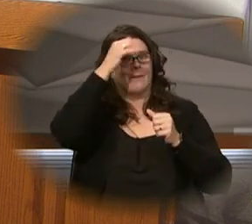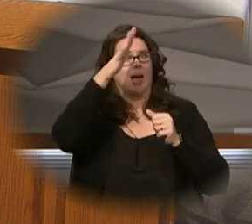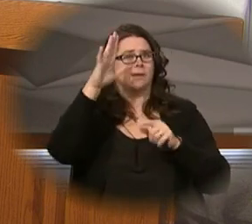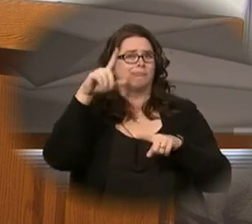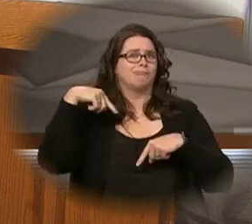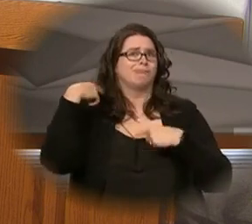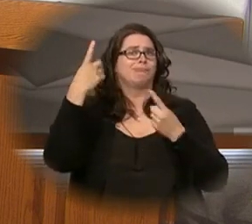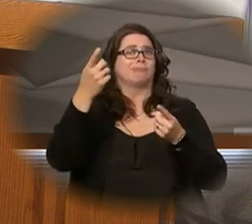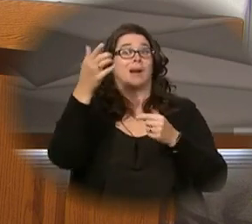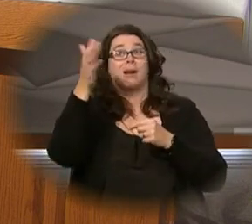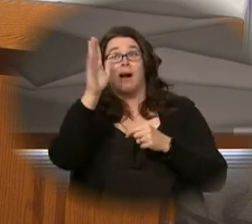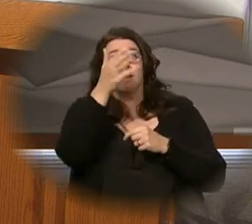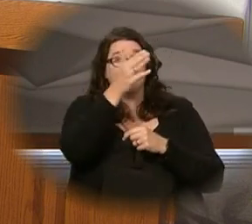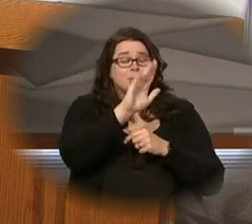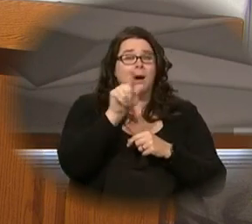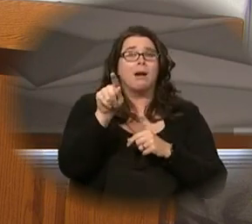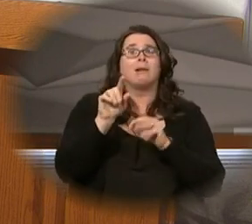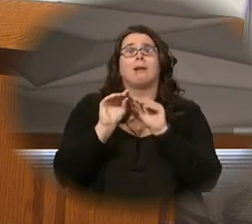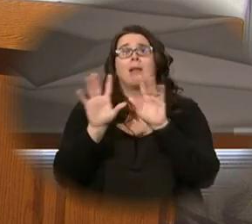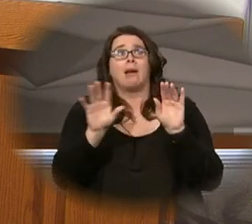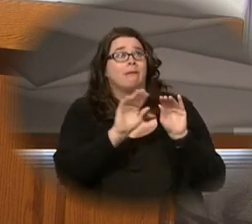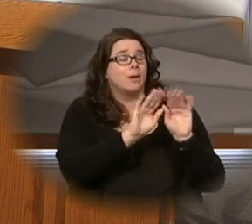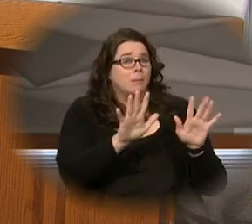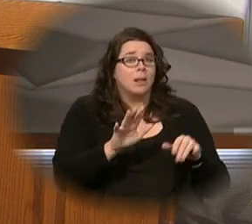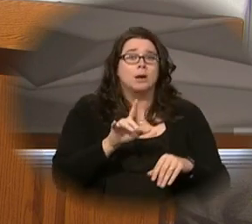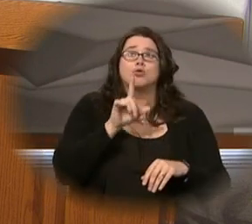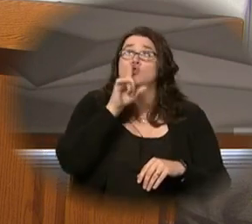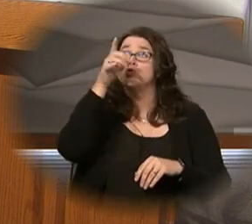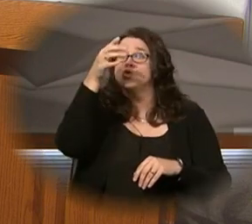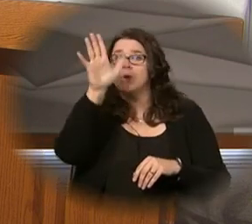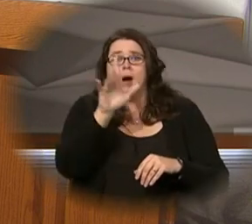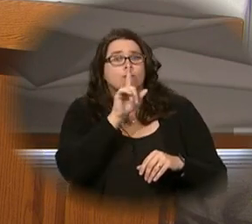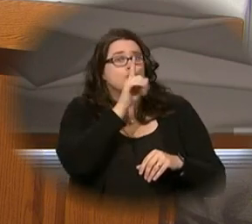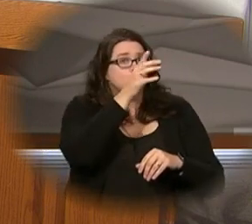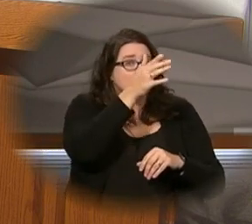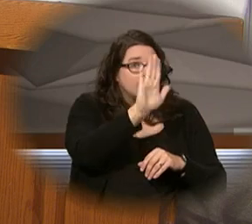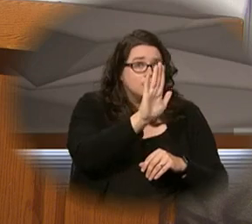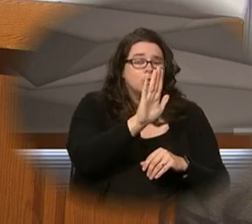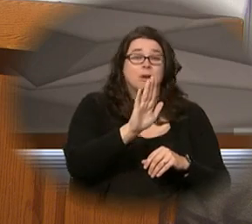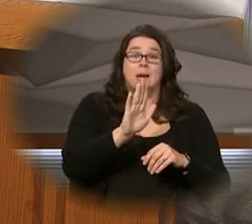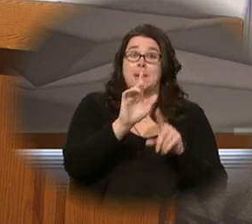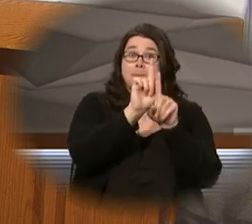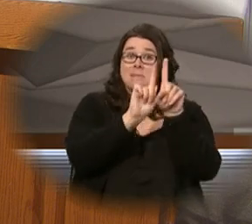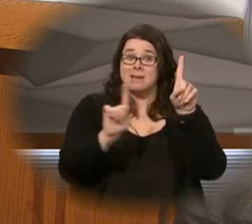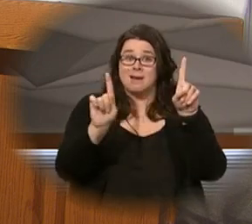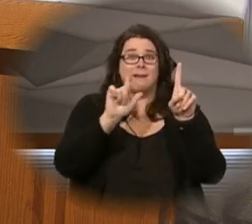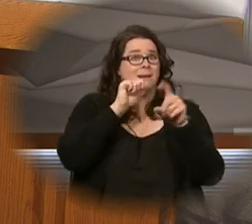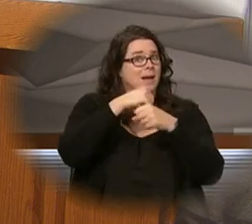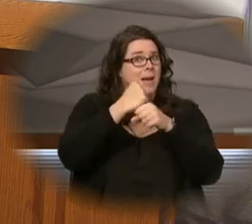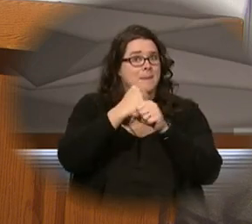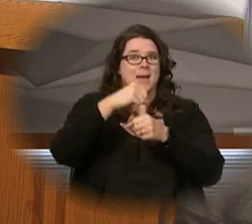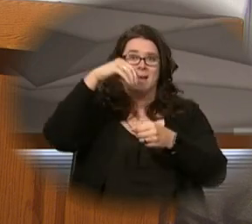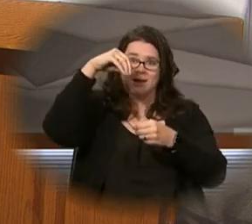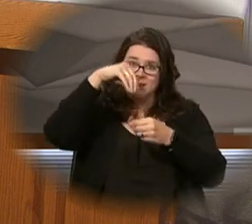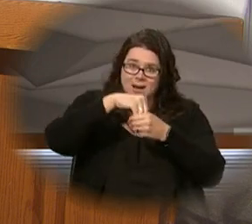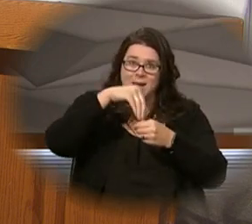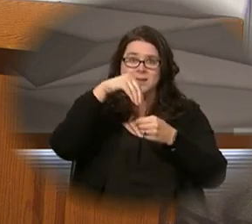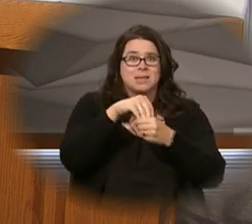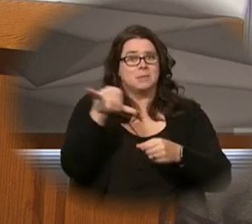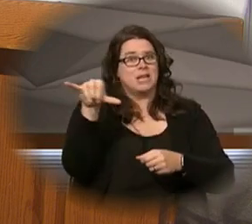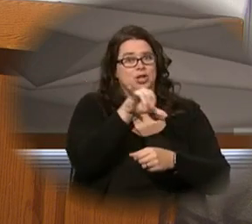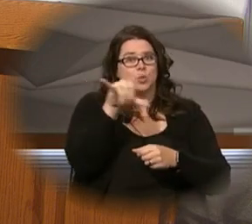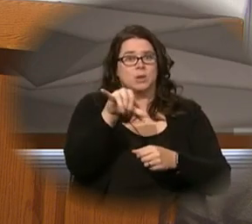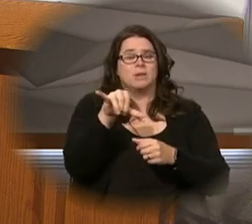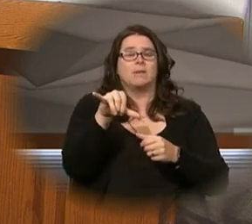of the Father before all ages, God from God, light from light, true God from true God, begotten, not made,